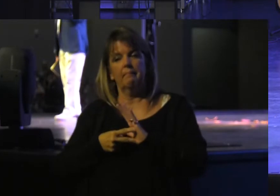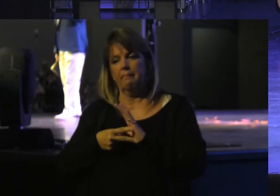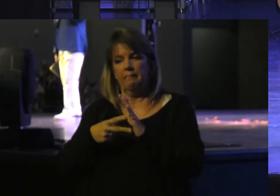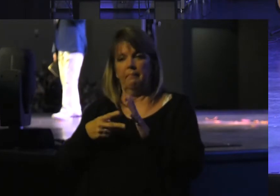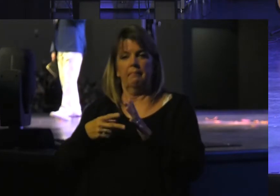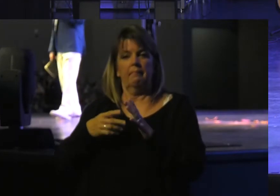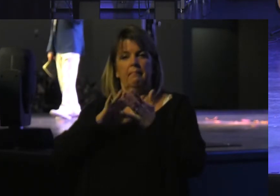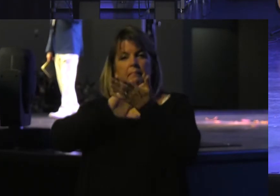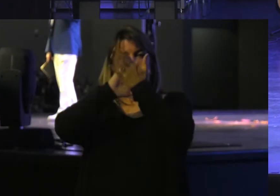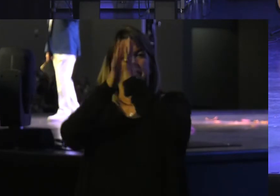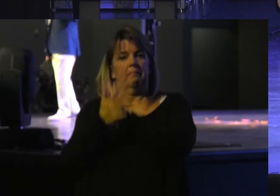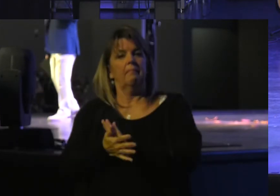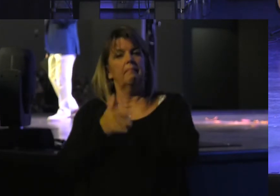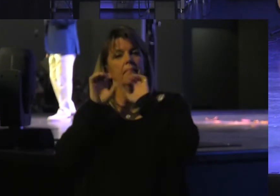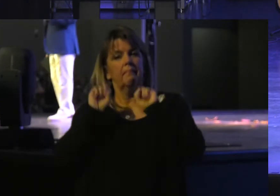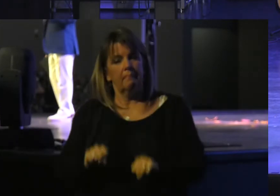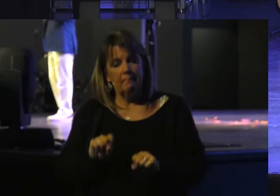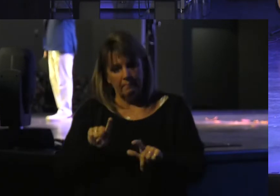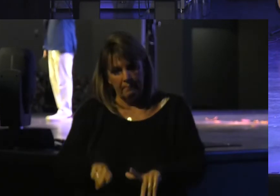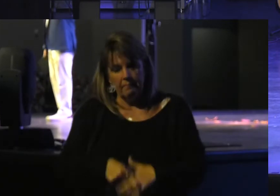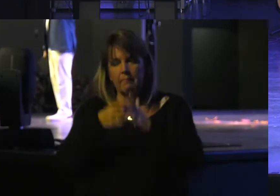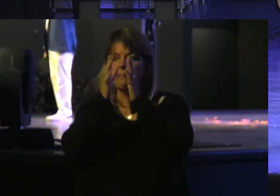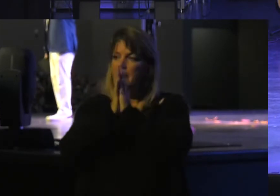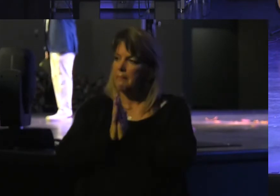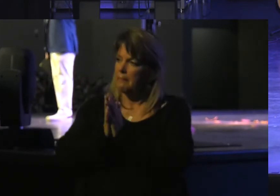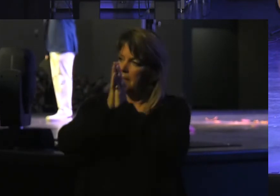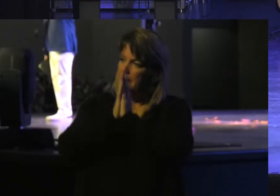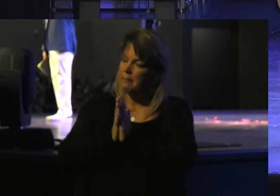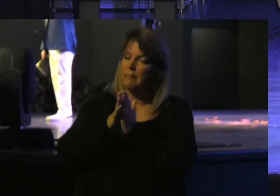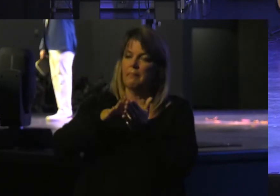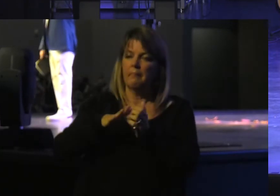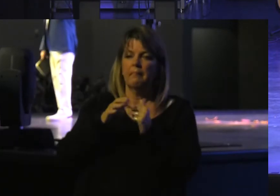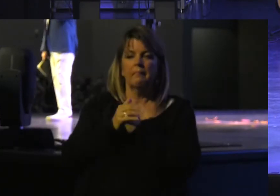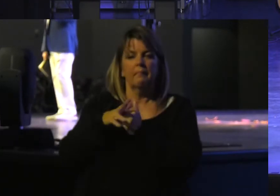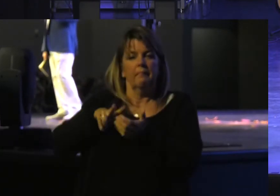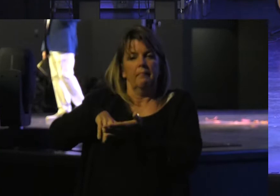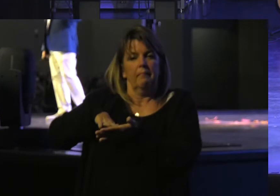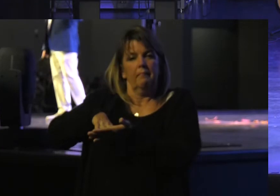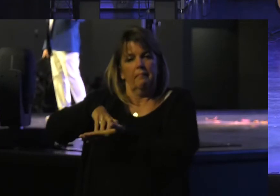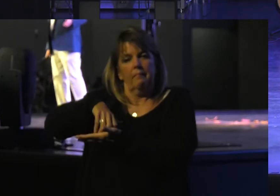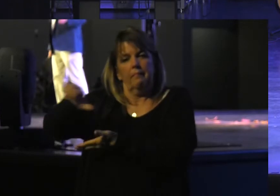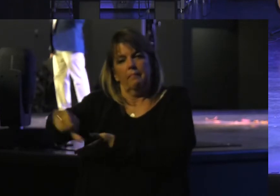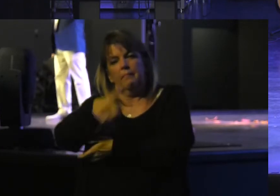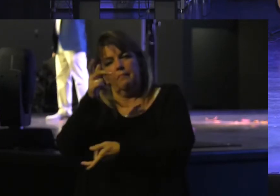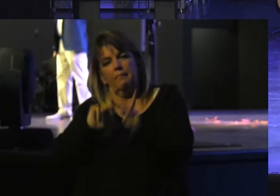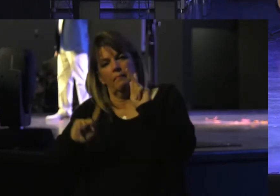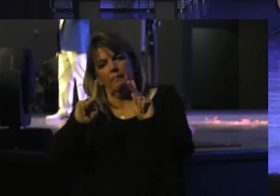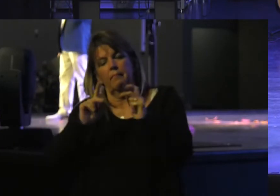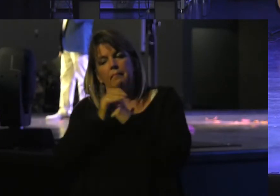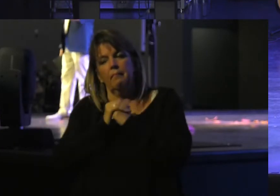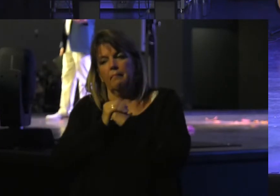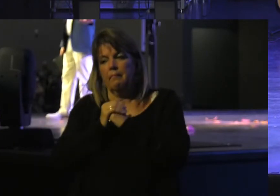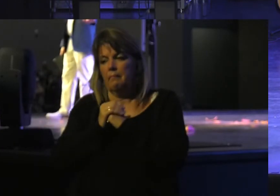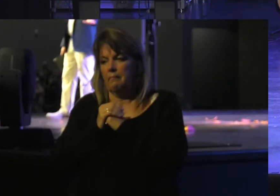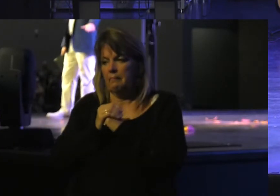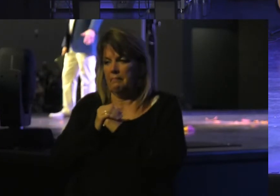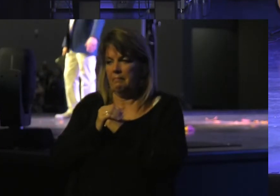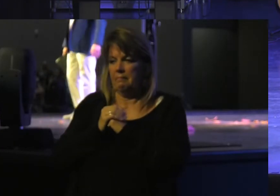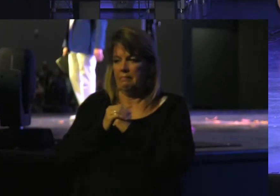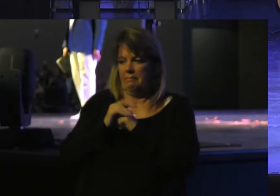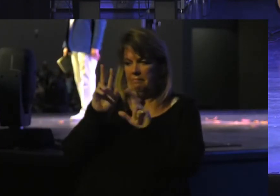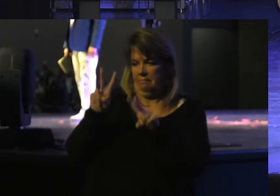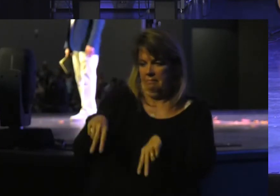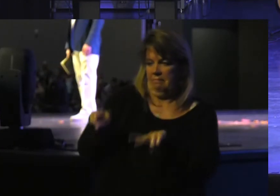Where I Can begin To pray On the Vulnerability Of others Whether it Be to Mistreat Someone In a Lower